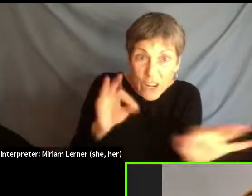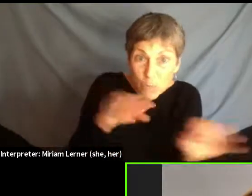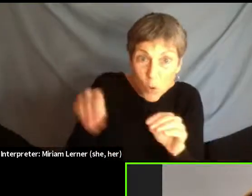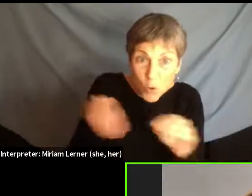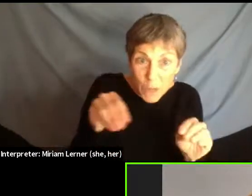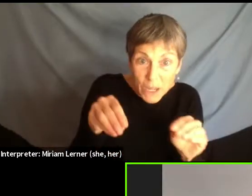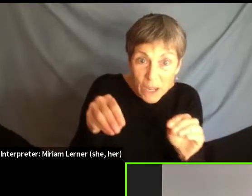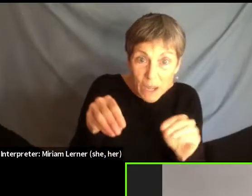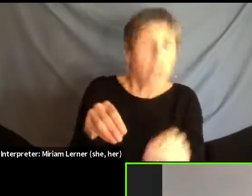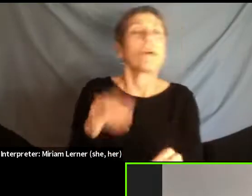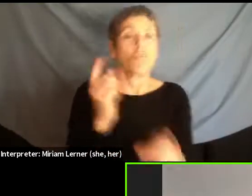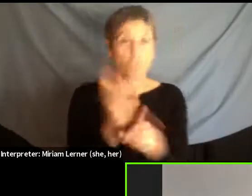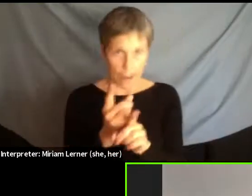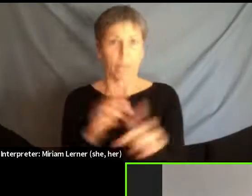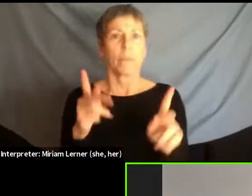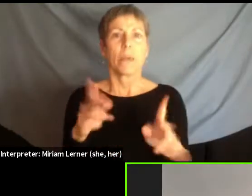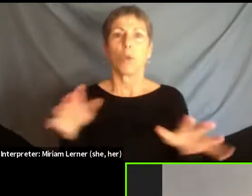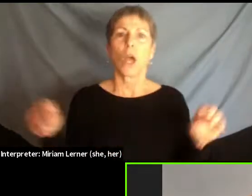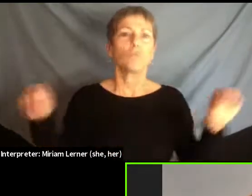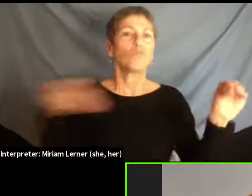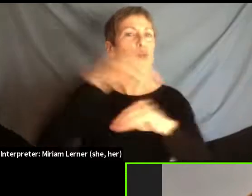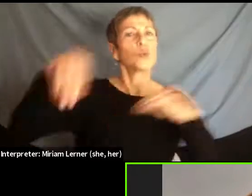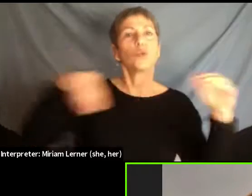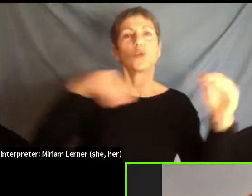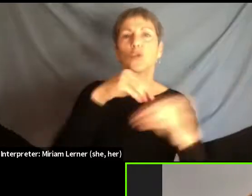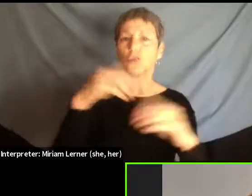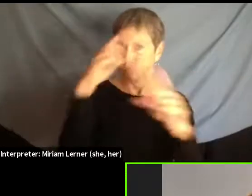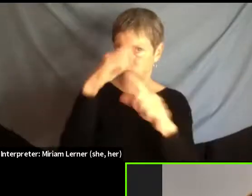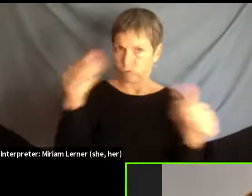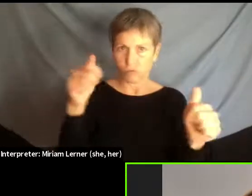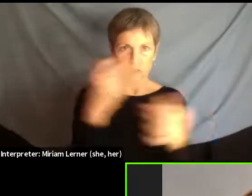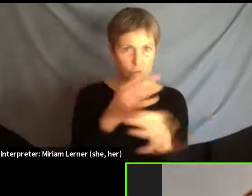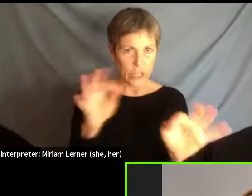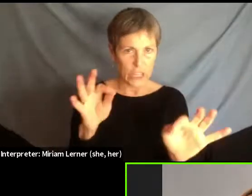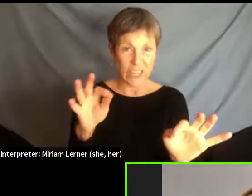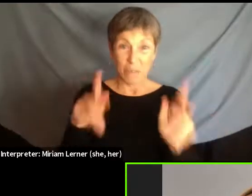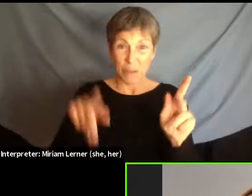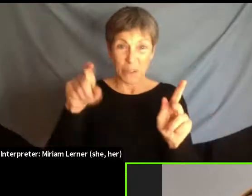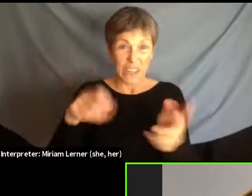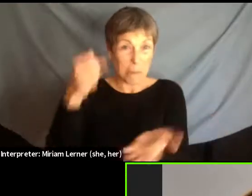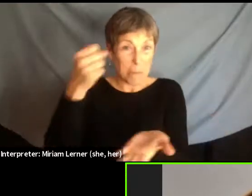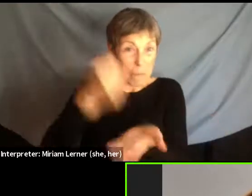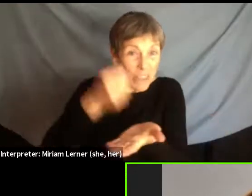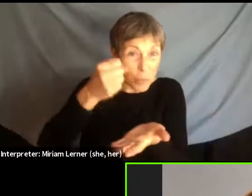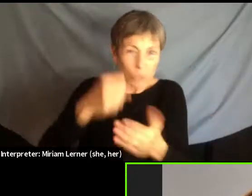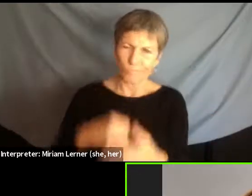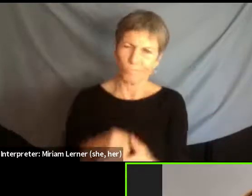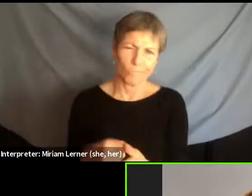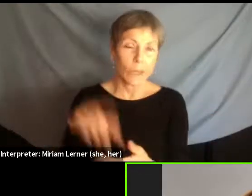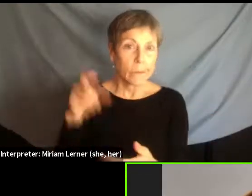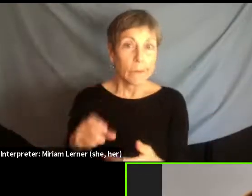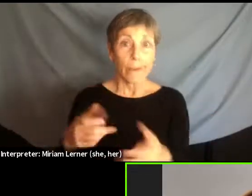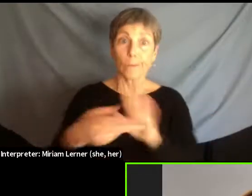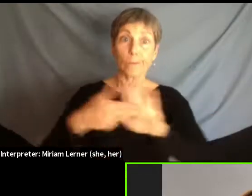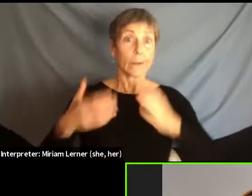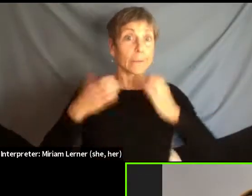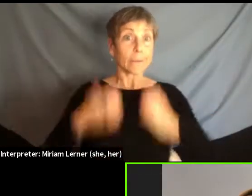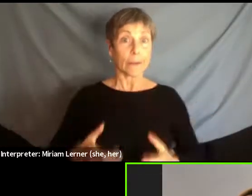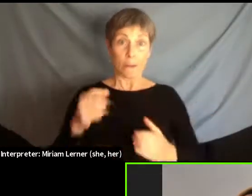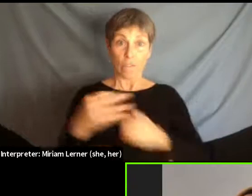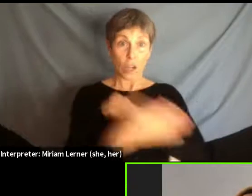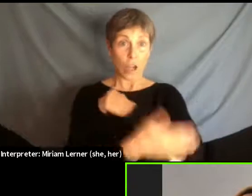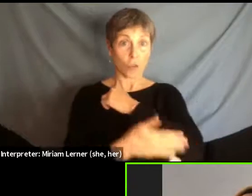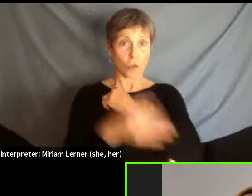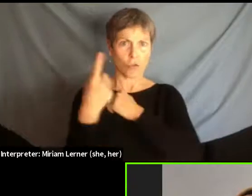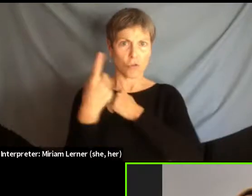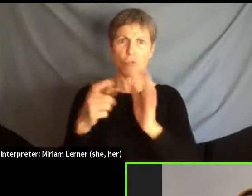So freedom of movement, right? And I don't think that a person needs a passport or needs to be a citizen of any country to sort of